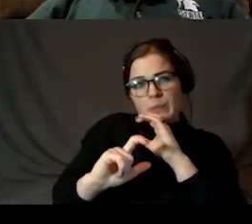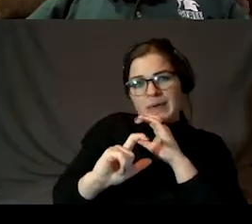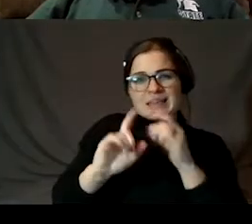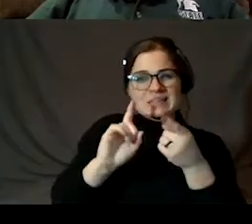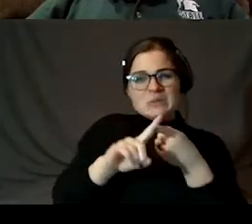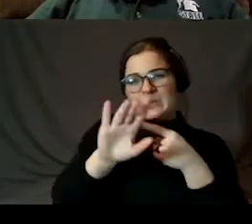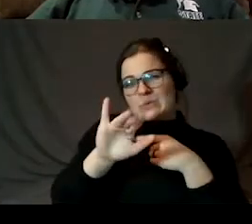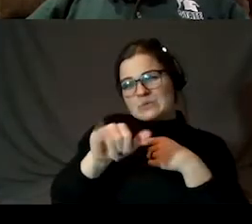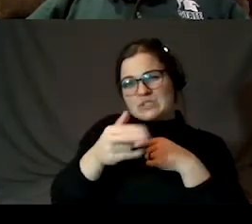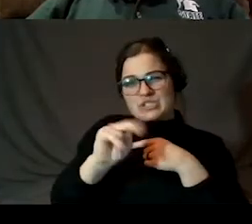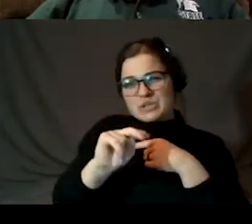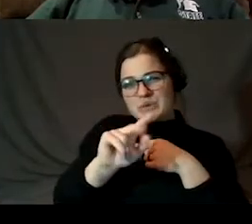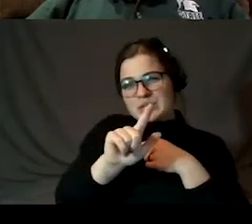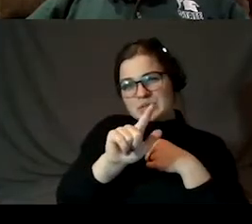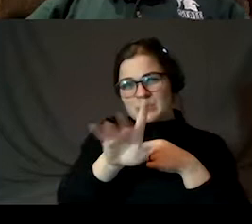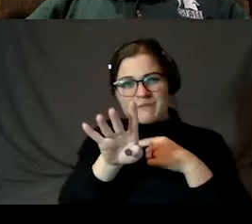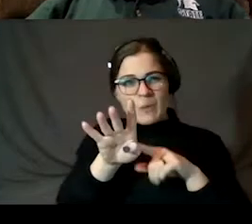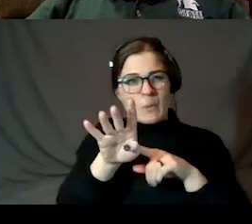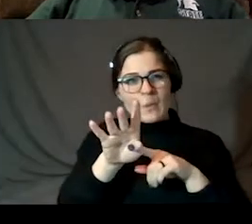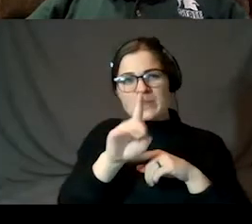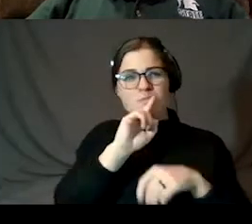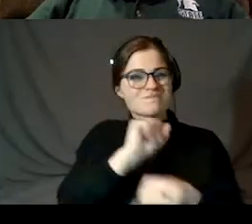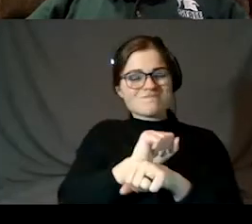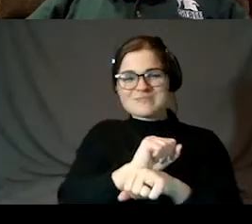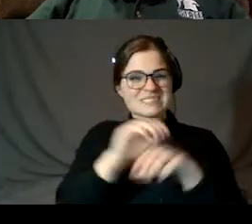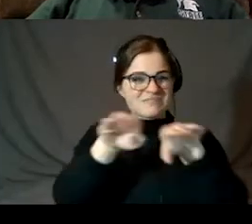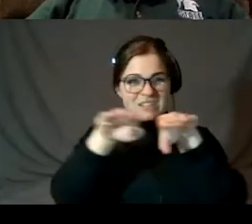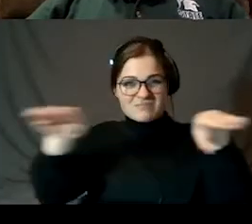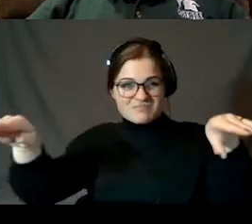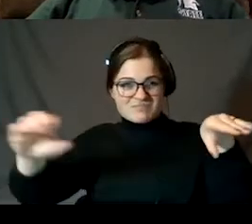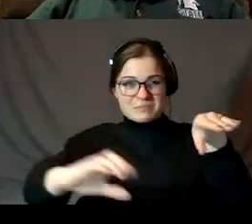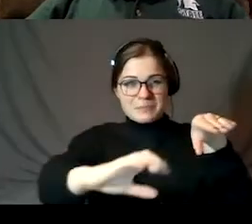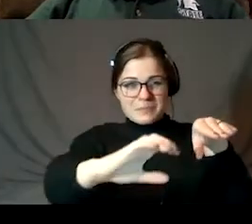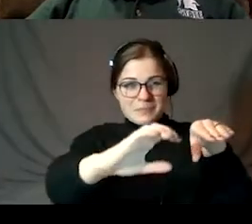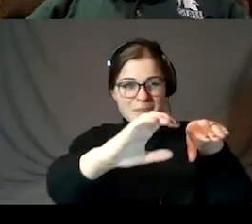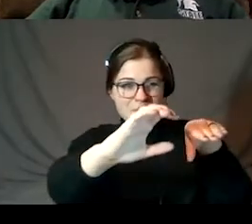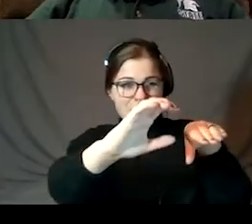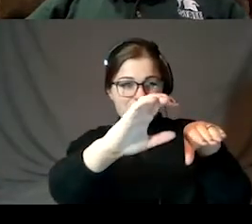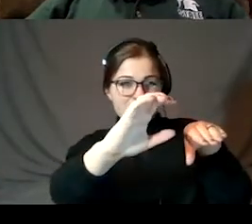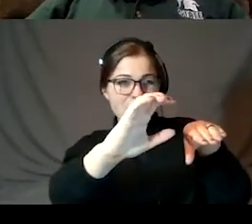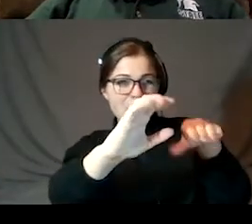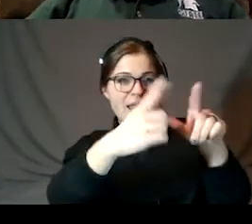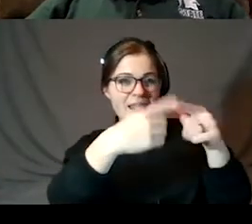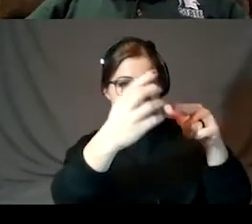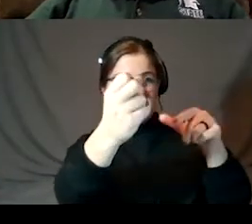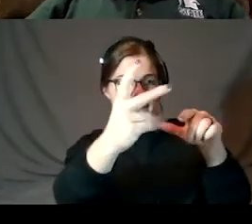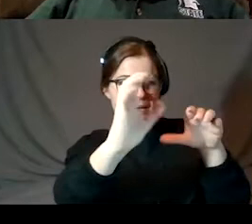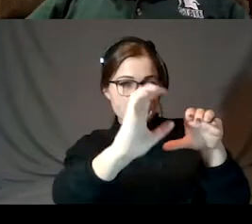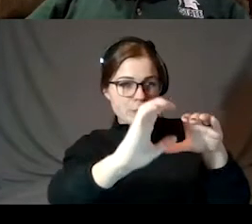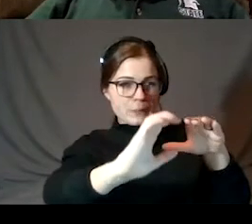maybe January 24th. It never really gets out of the brightness of the sun's twilight, and then it'll start heading back in again.